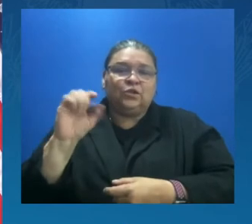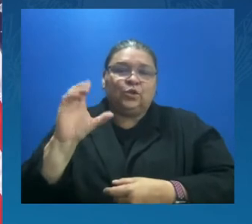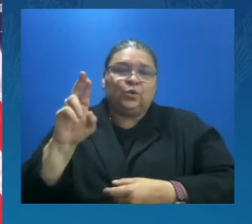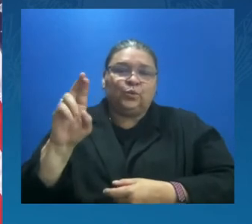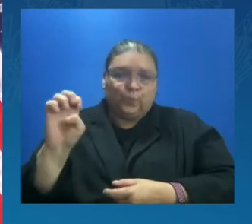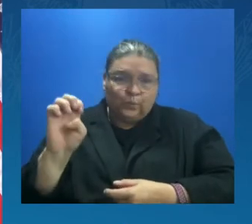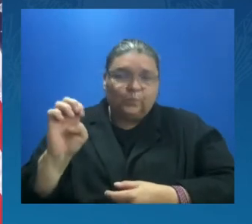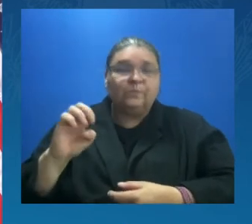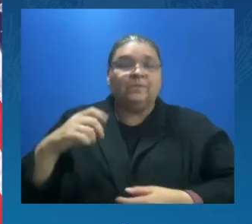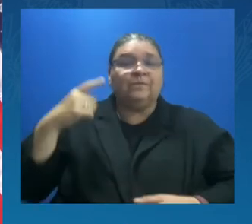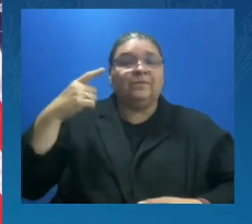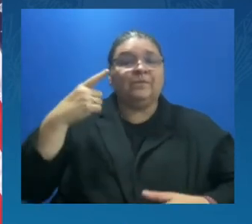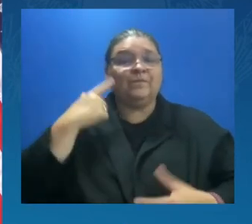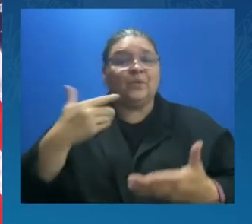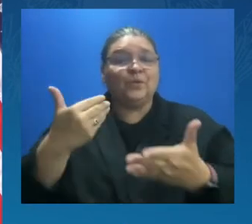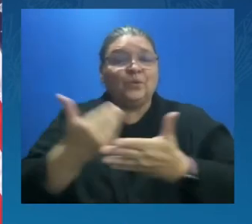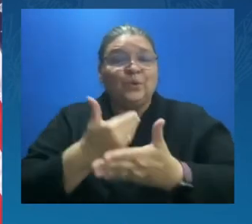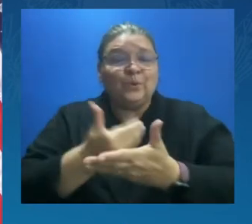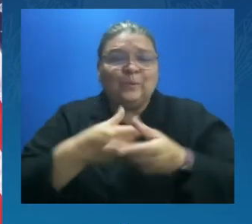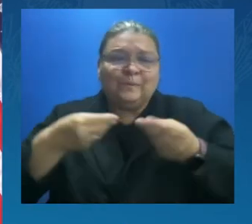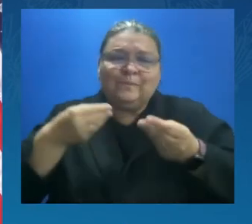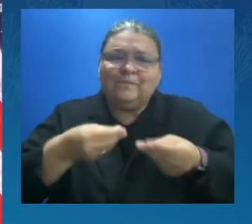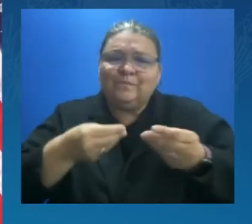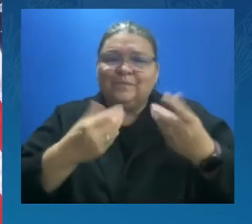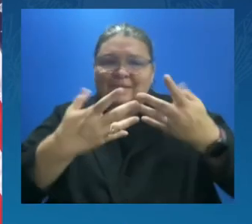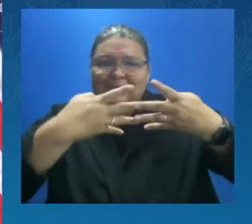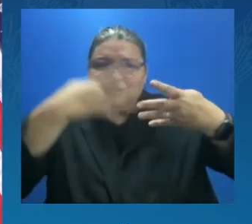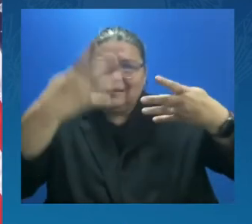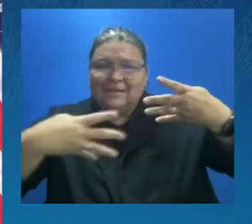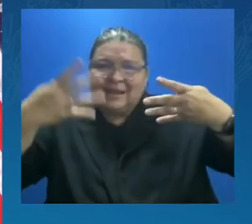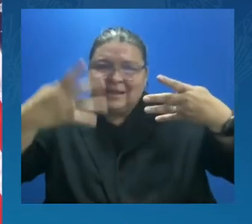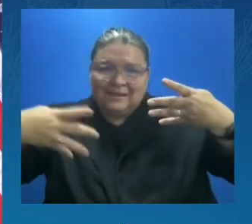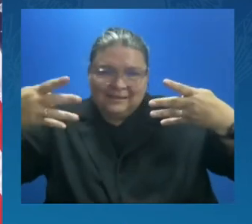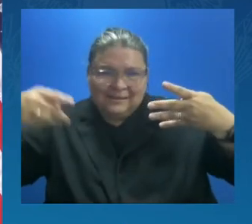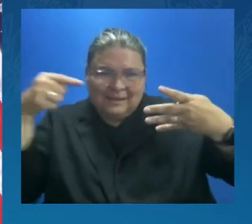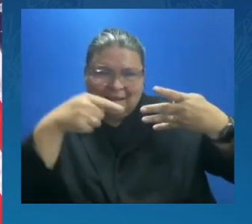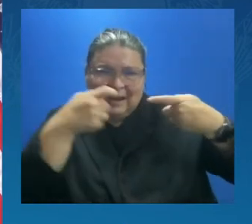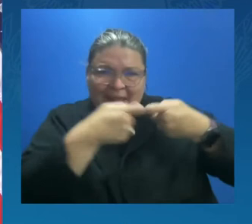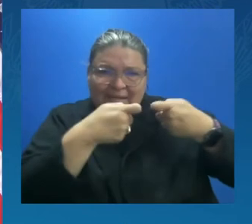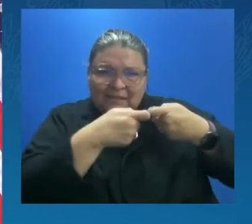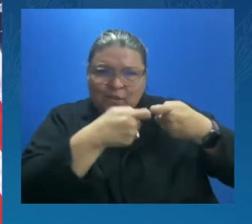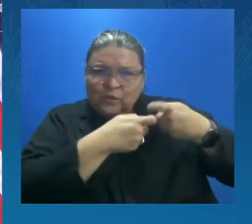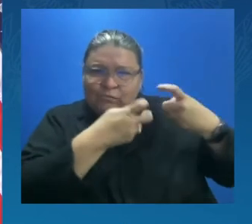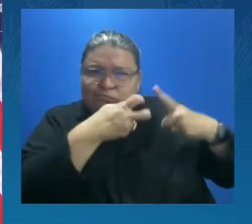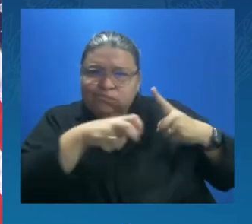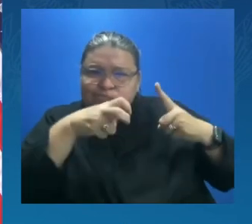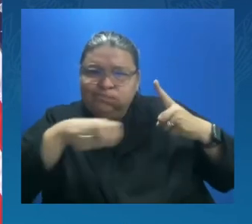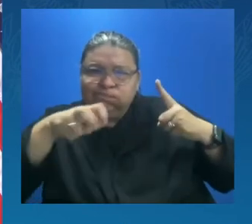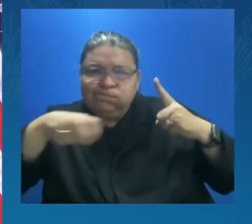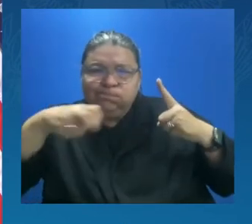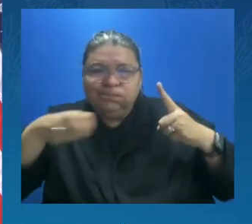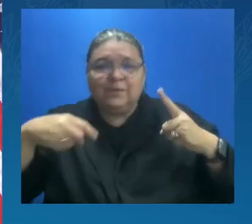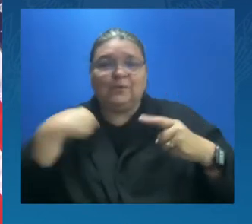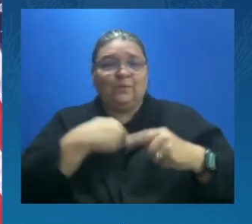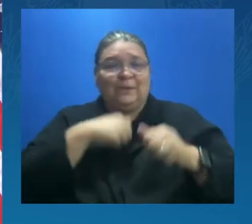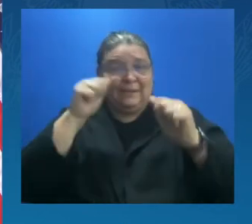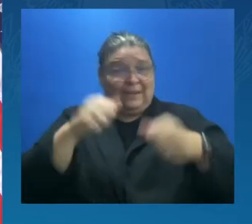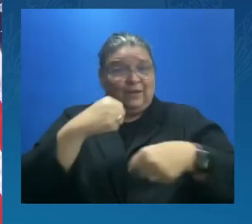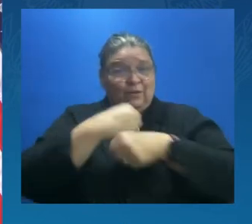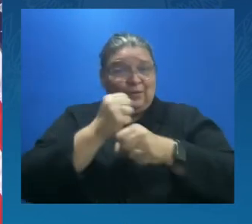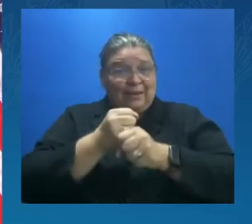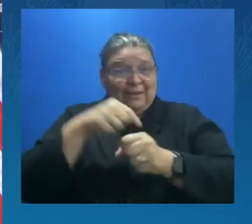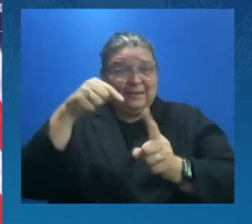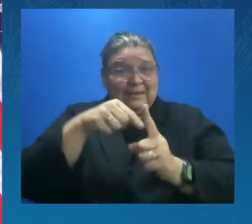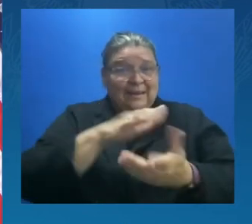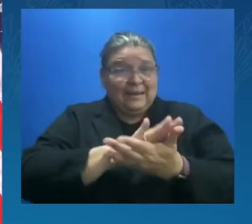And in that way, we can move clean energy from where it is created to where it is needed. It is literally about the